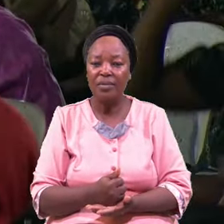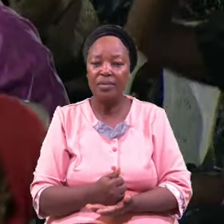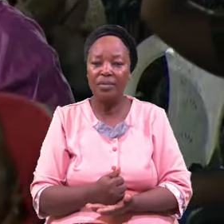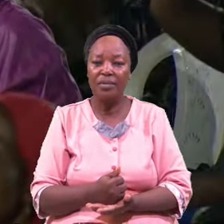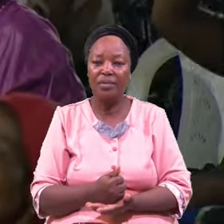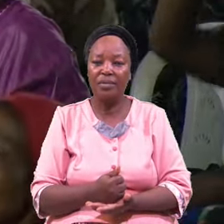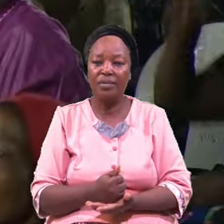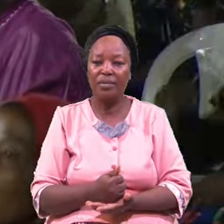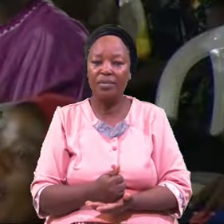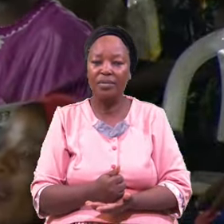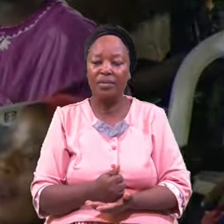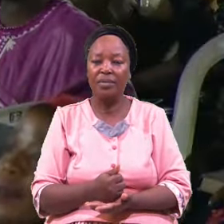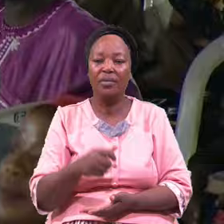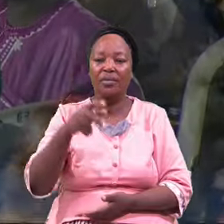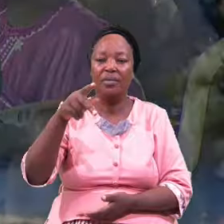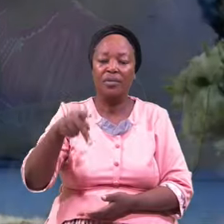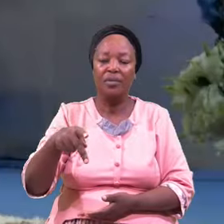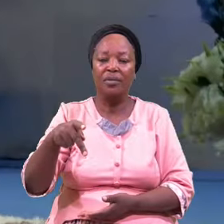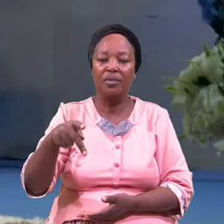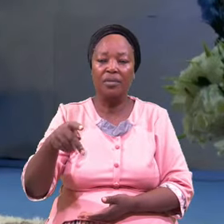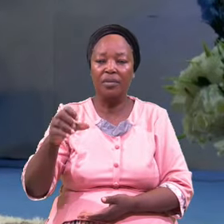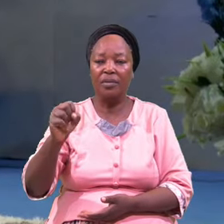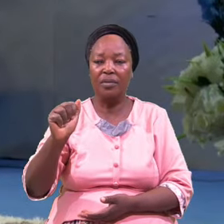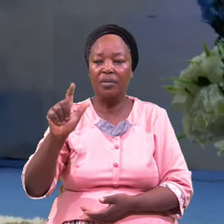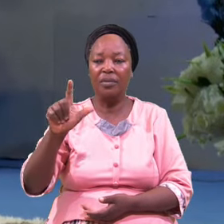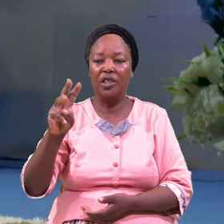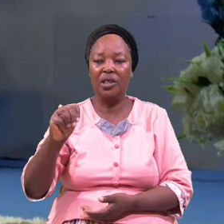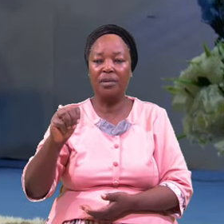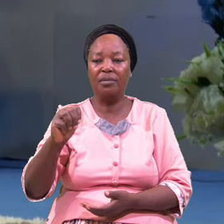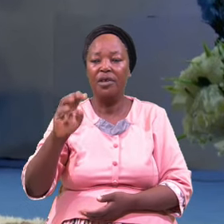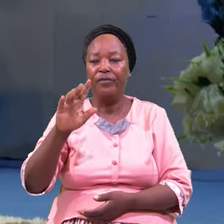Psalm 51 Verse 12